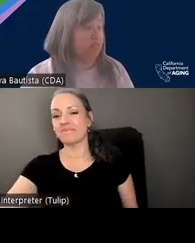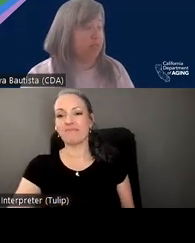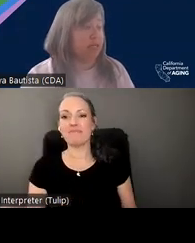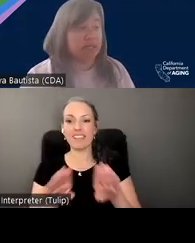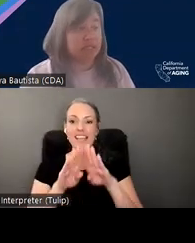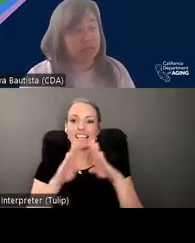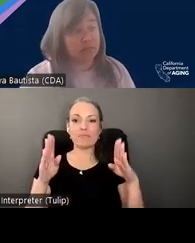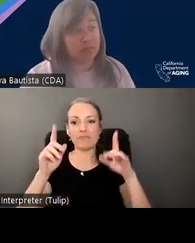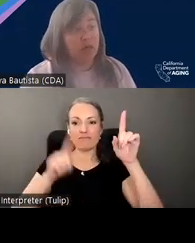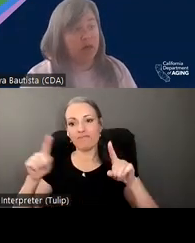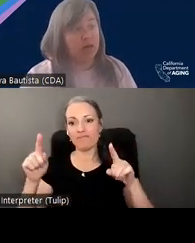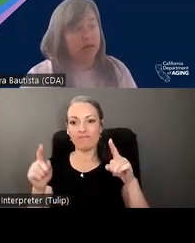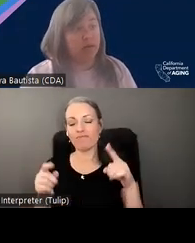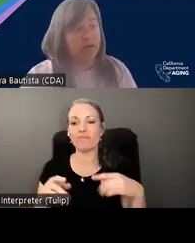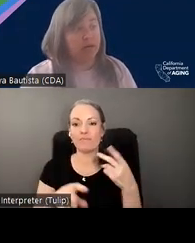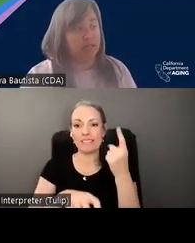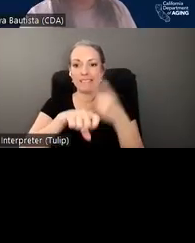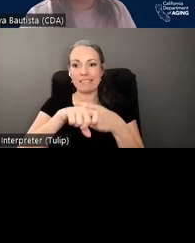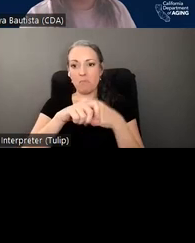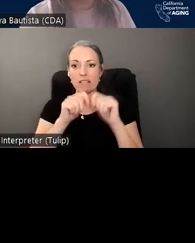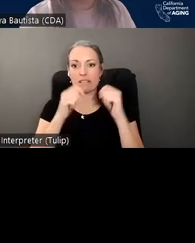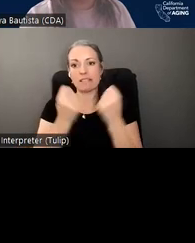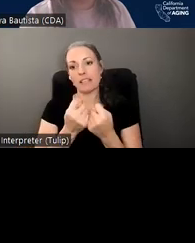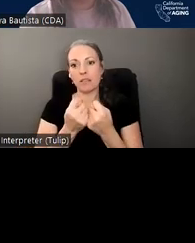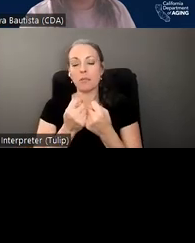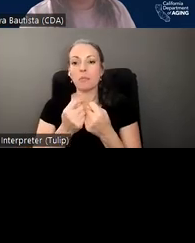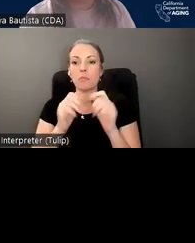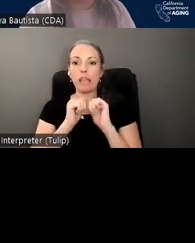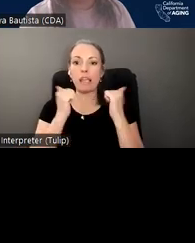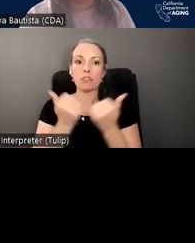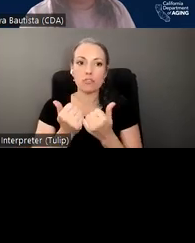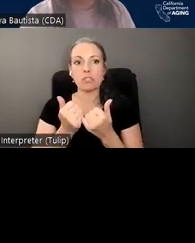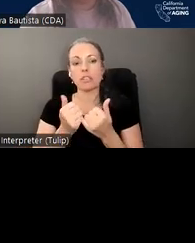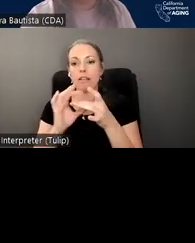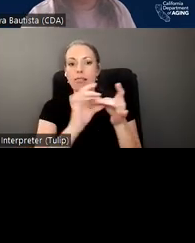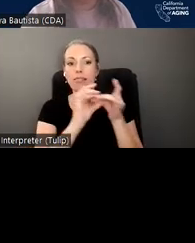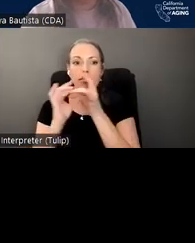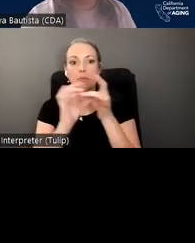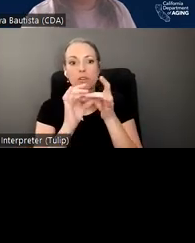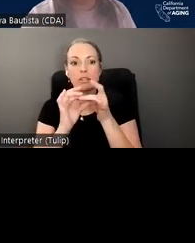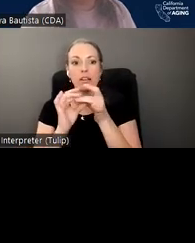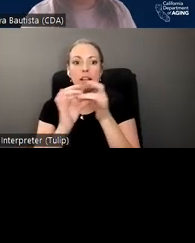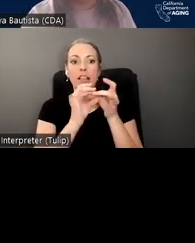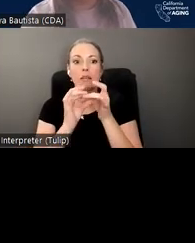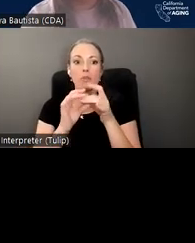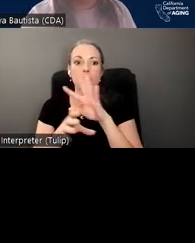multidisciplinary team, collaborating across agencies, an interagency collaboration,